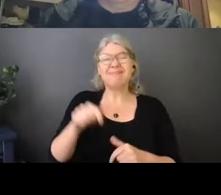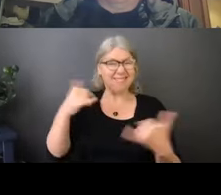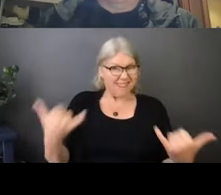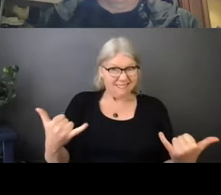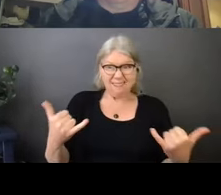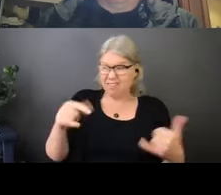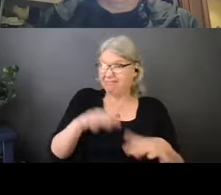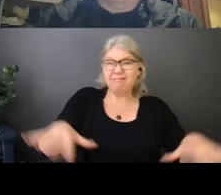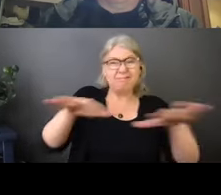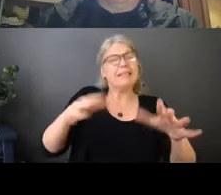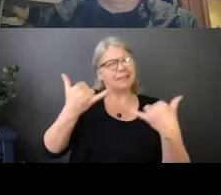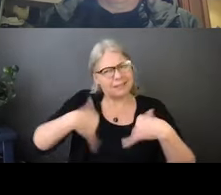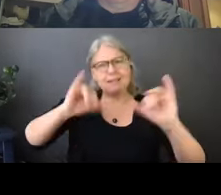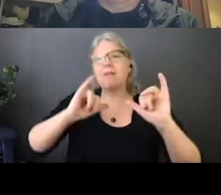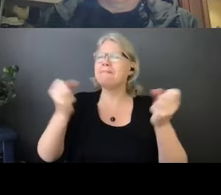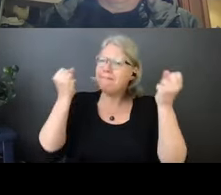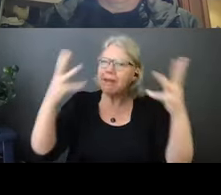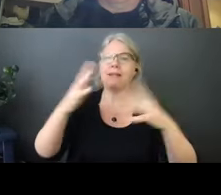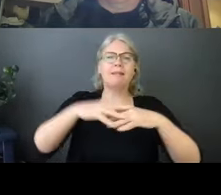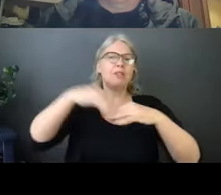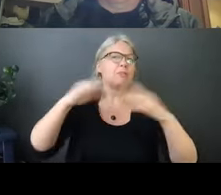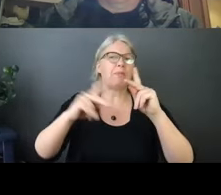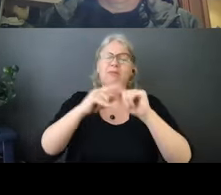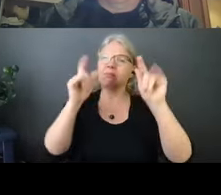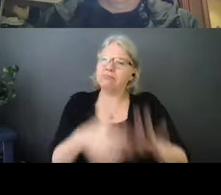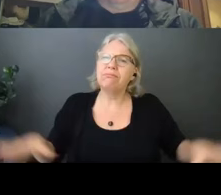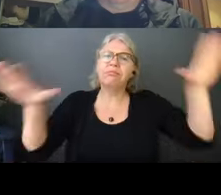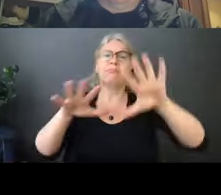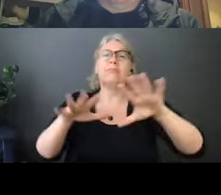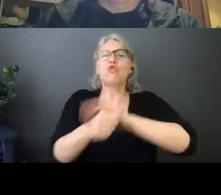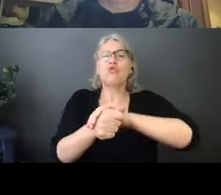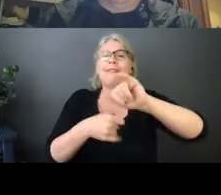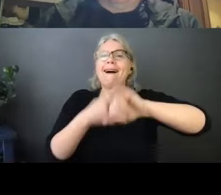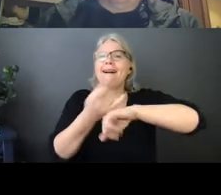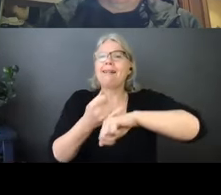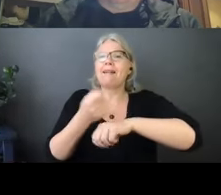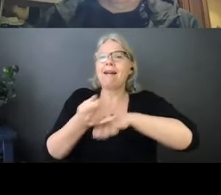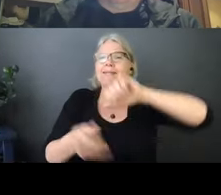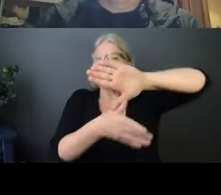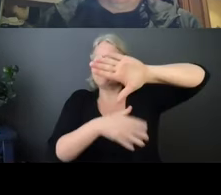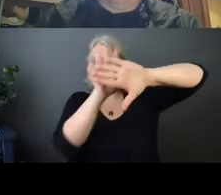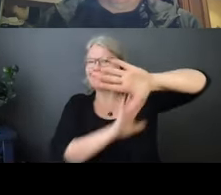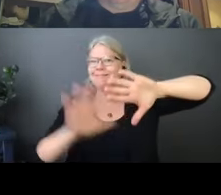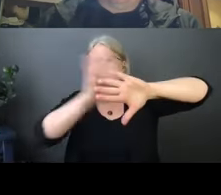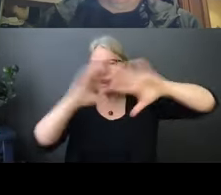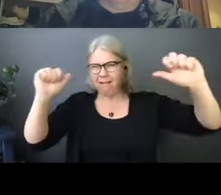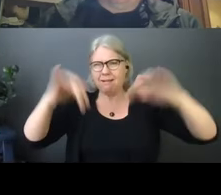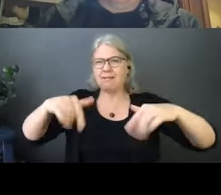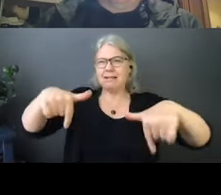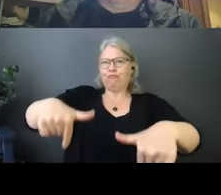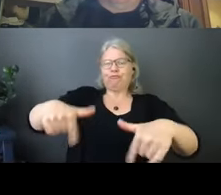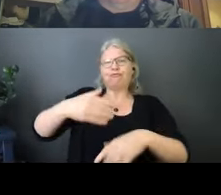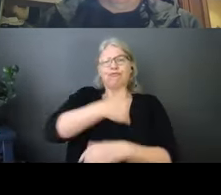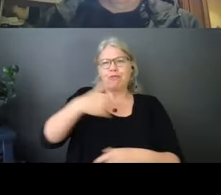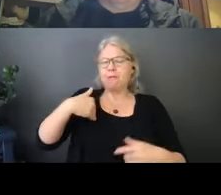Indigenous people from across Turtle Island and we are grateful to have the opportunity to work in the